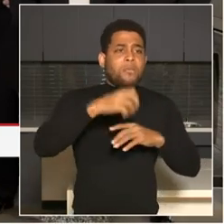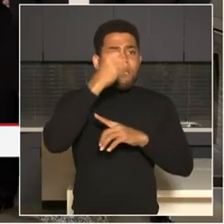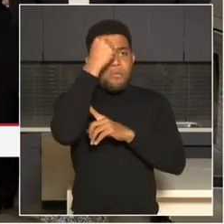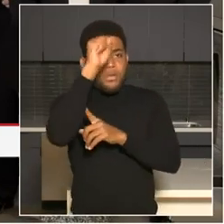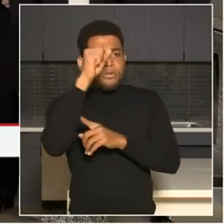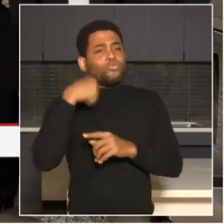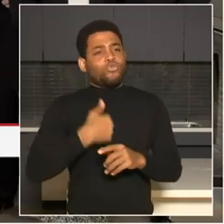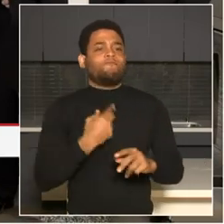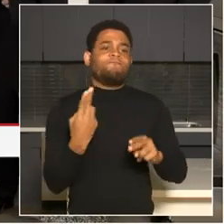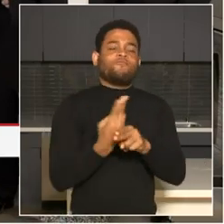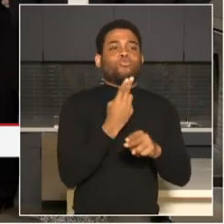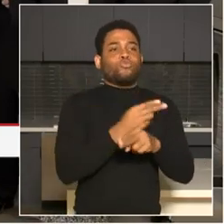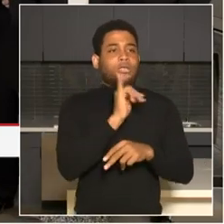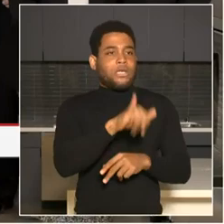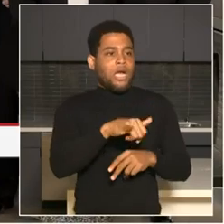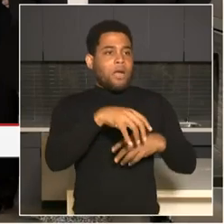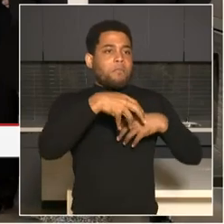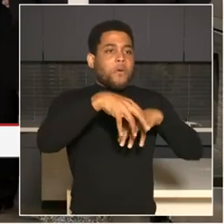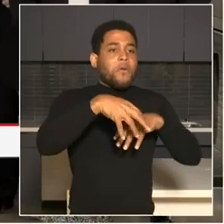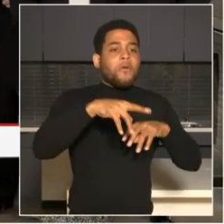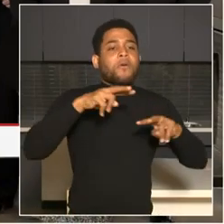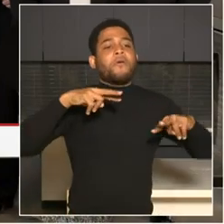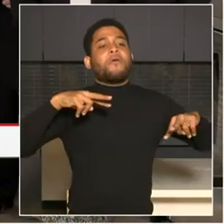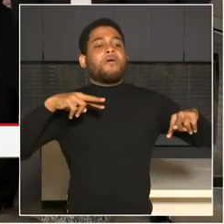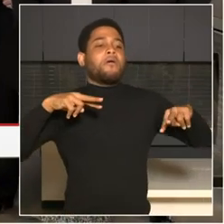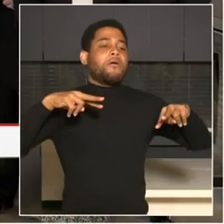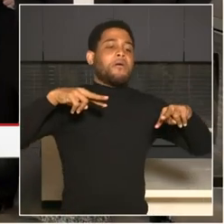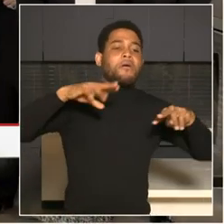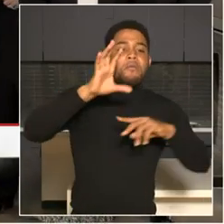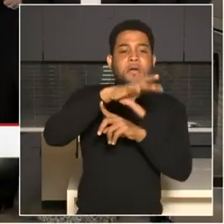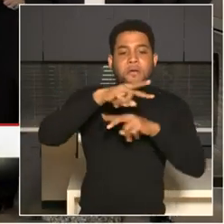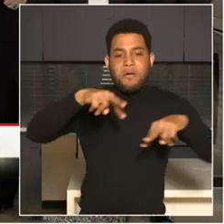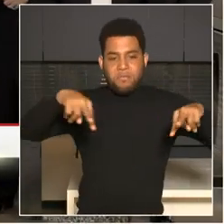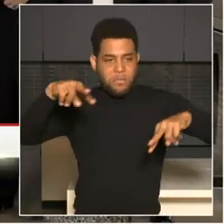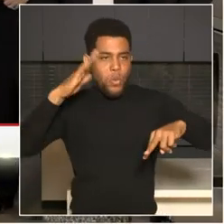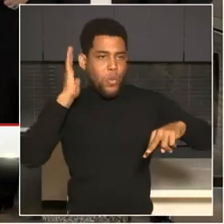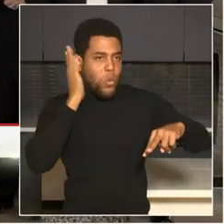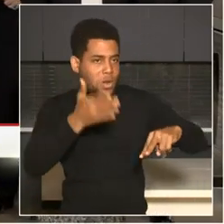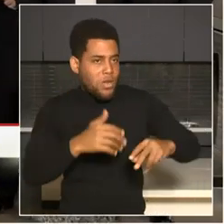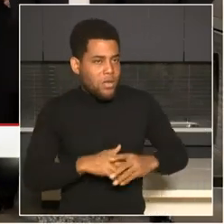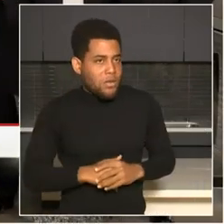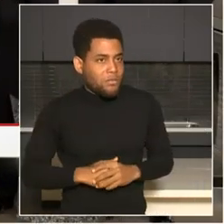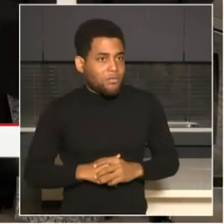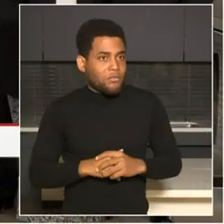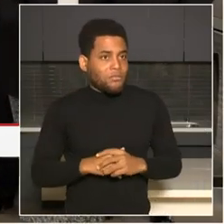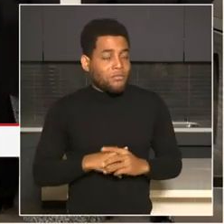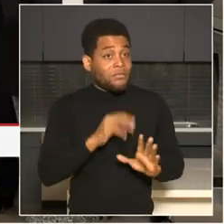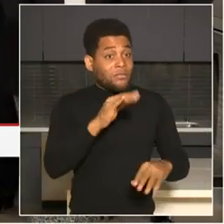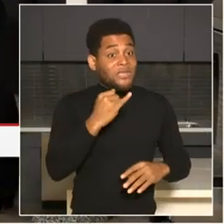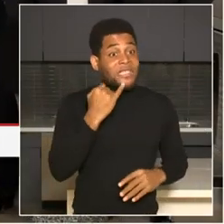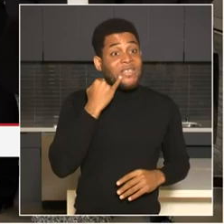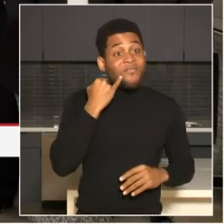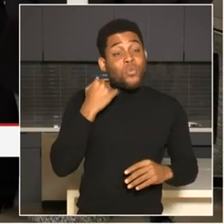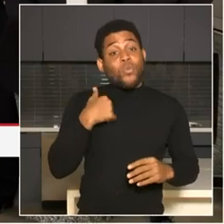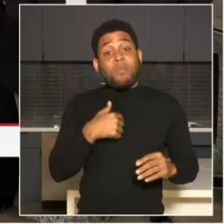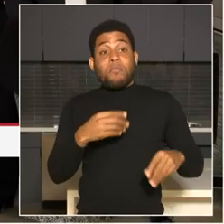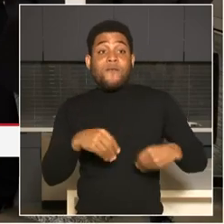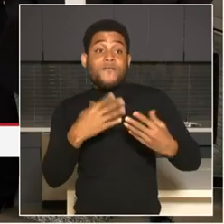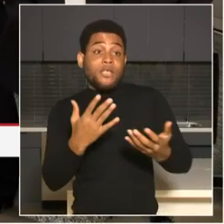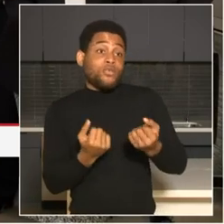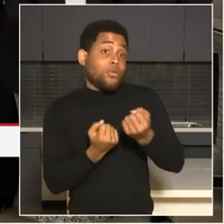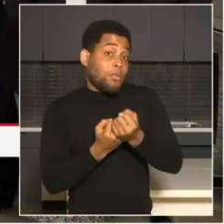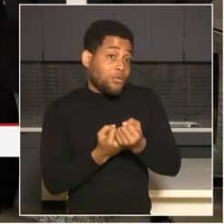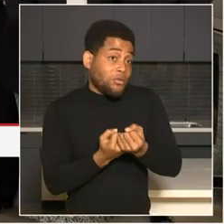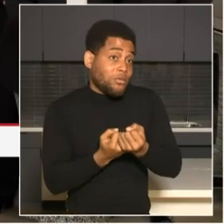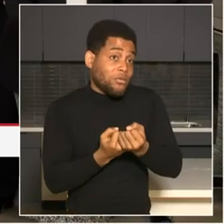partnership that you see behind us, when we stand up or we have to provide support, if you will, for First Amendment activities, these partners